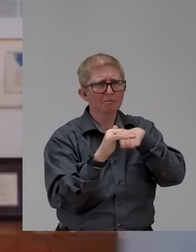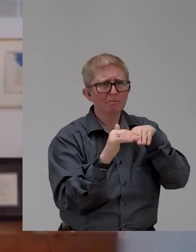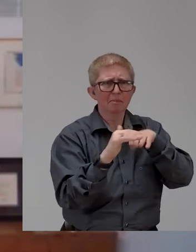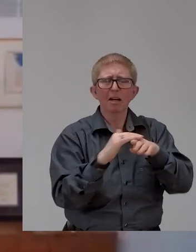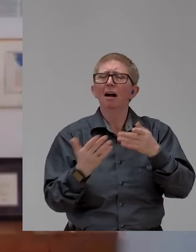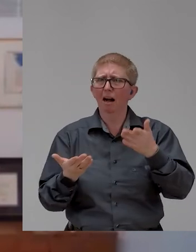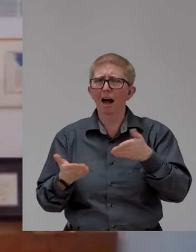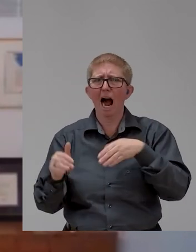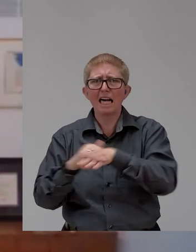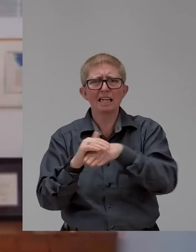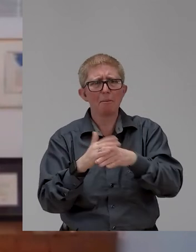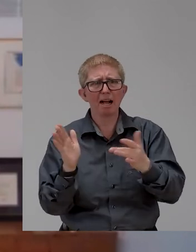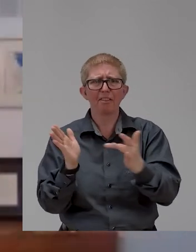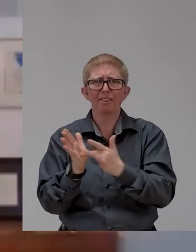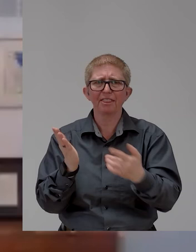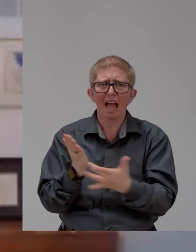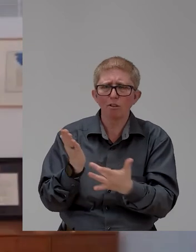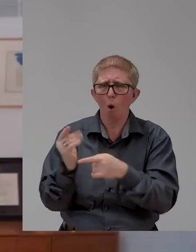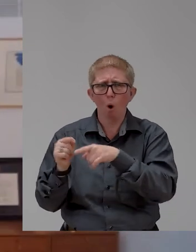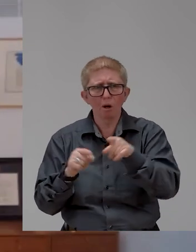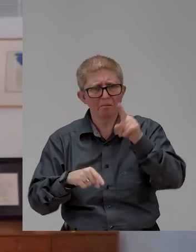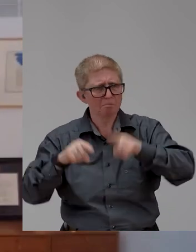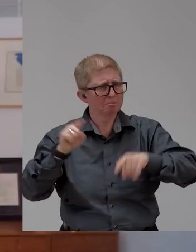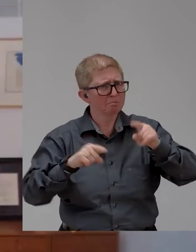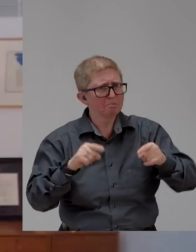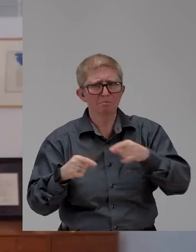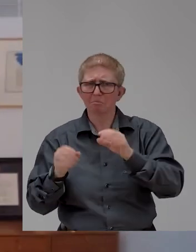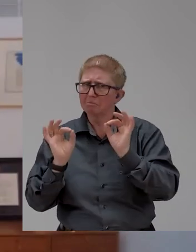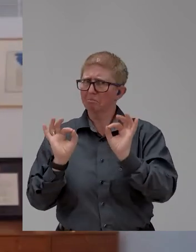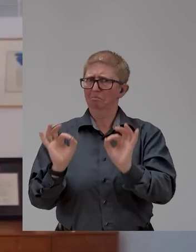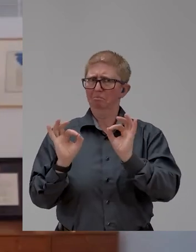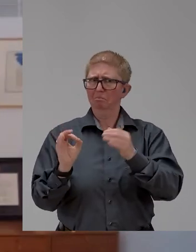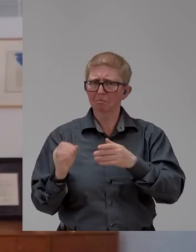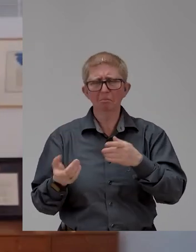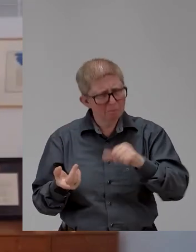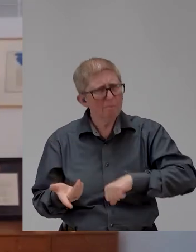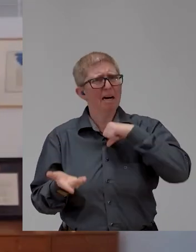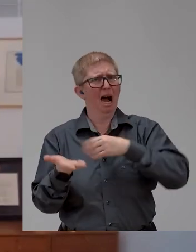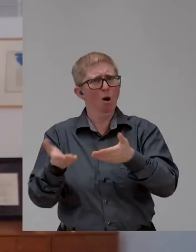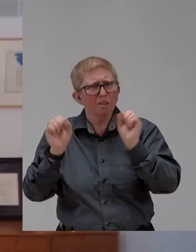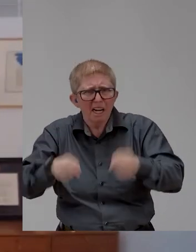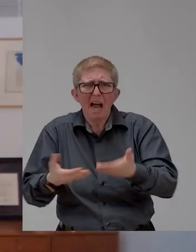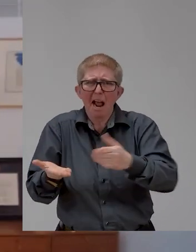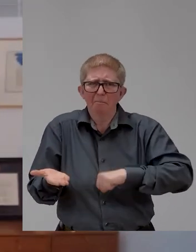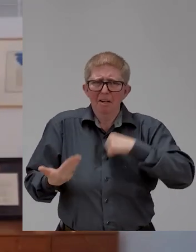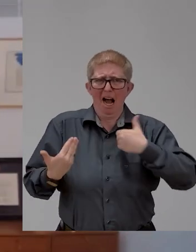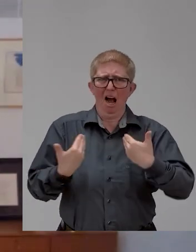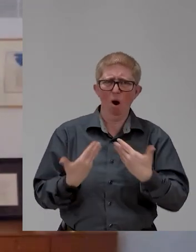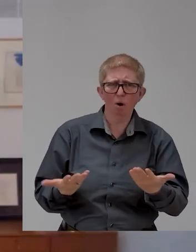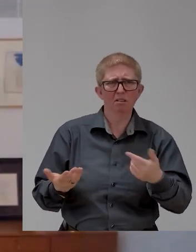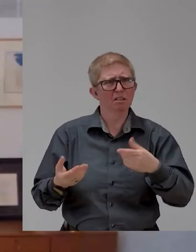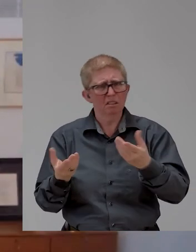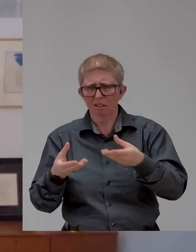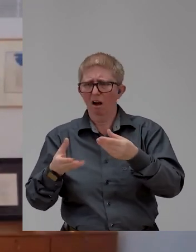include a lot of accessibility features. We should be proud that our office applications are now starting to include some